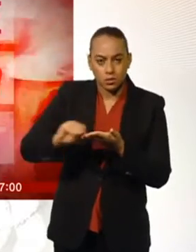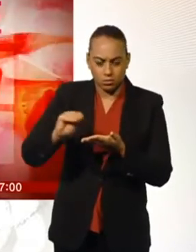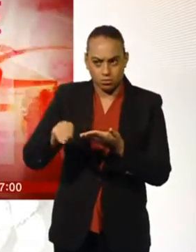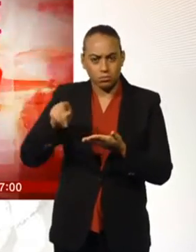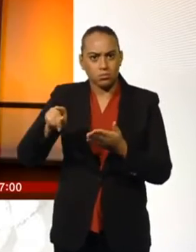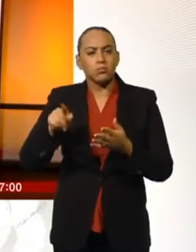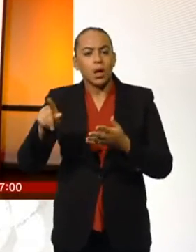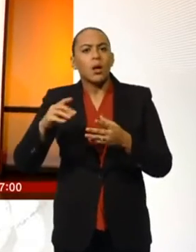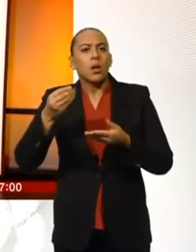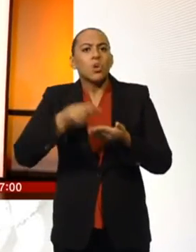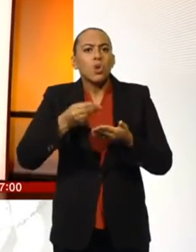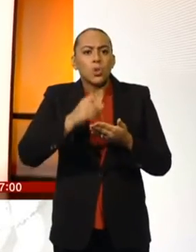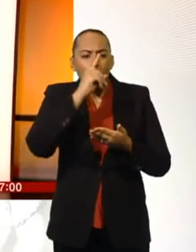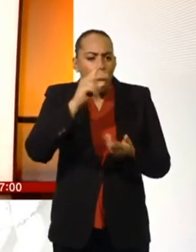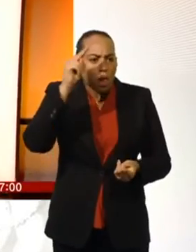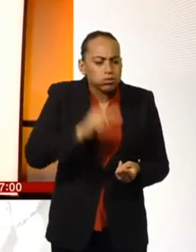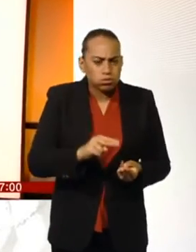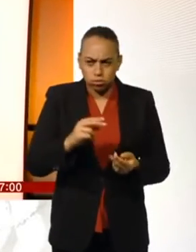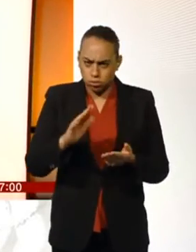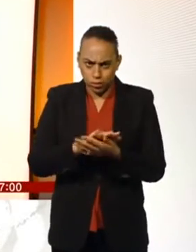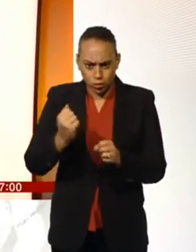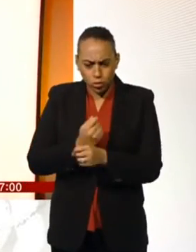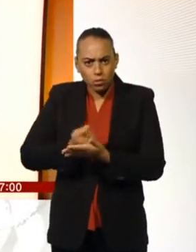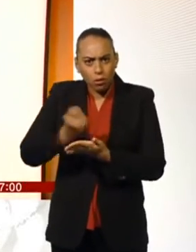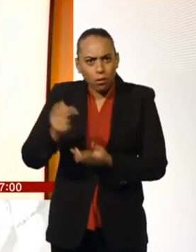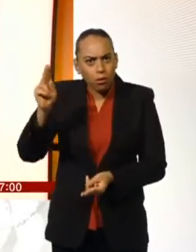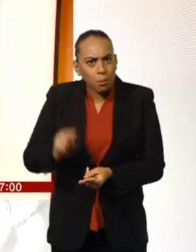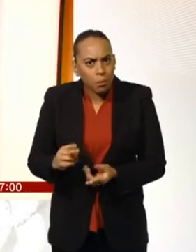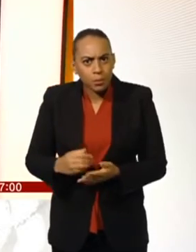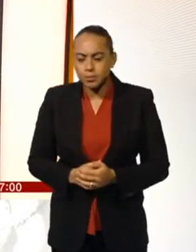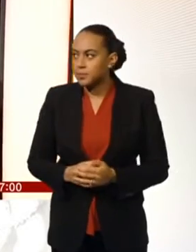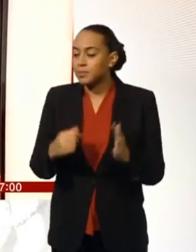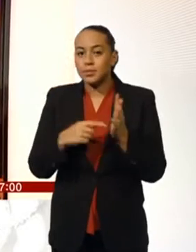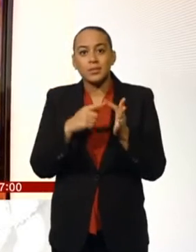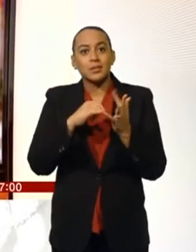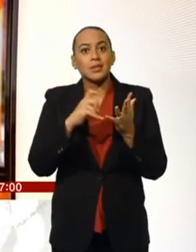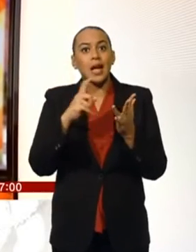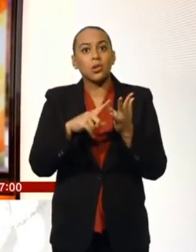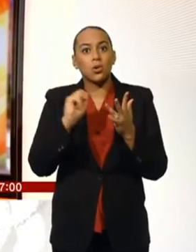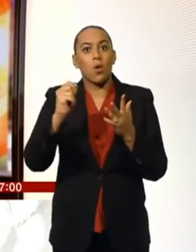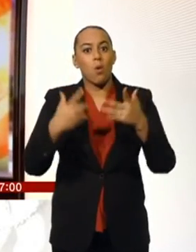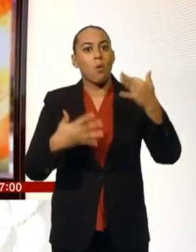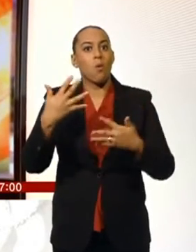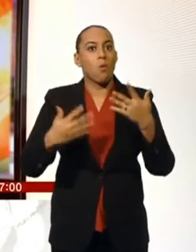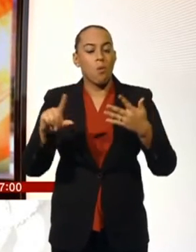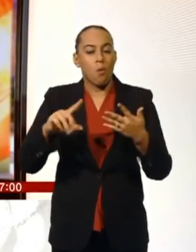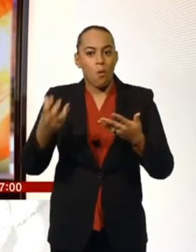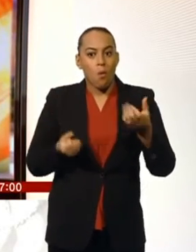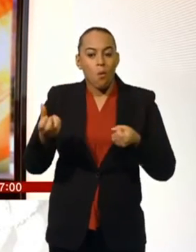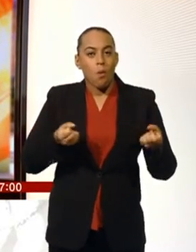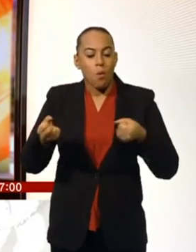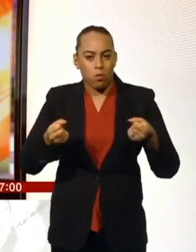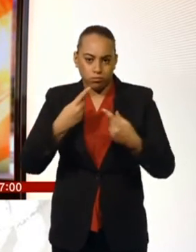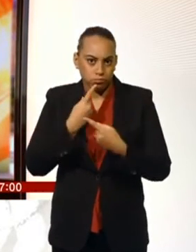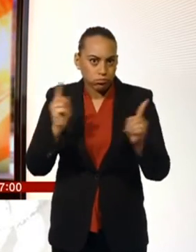wholesale costs. Good morning. In the next few minutes, Tesco will tell us how Christmas went for them. I'm looking back at a week of festive figures